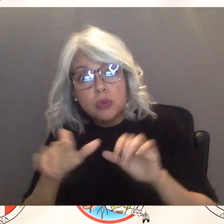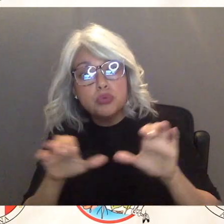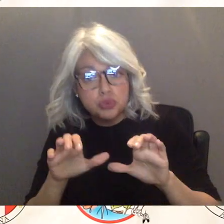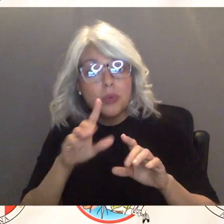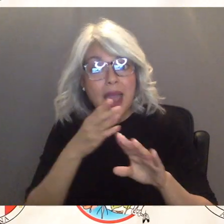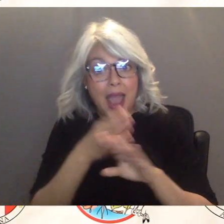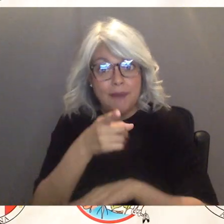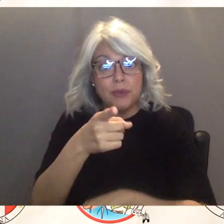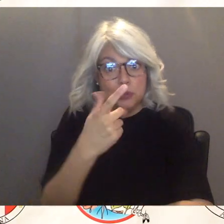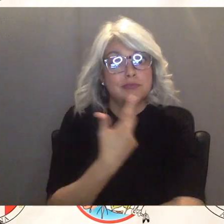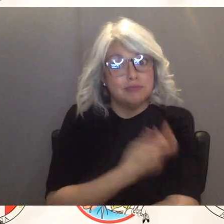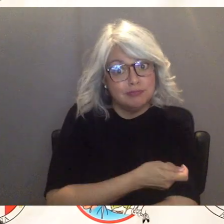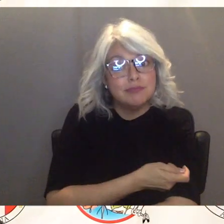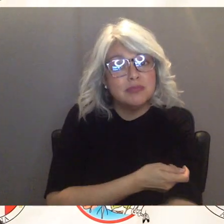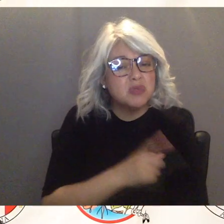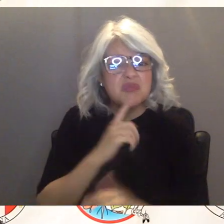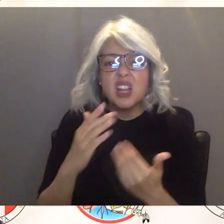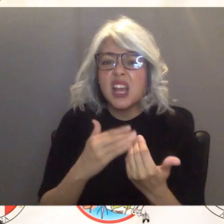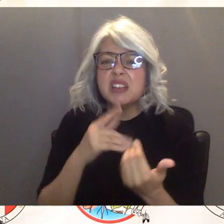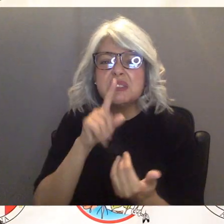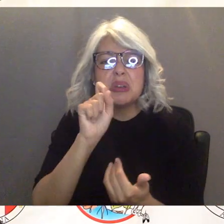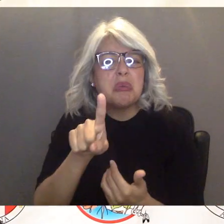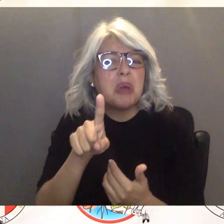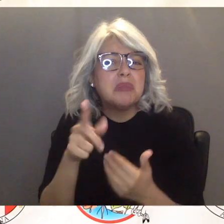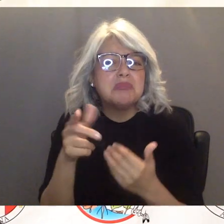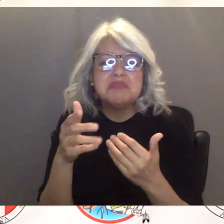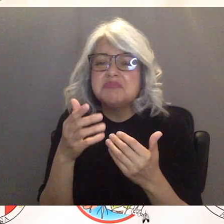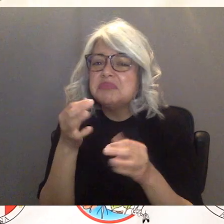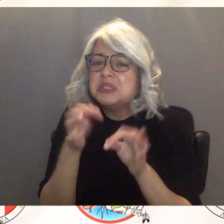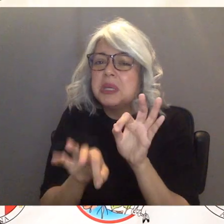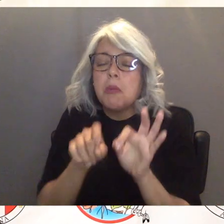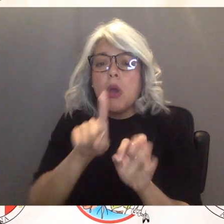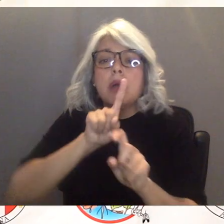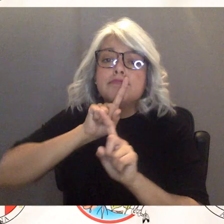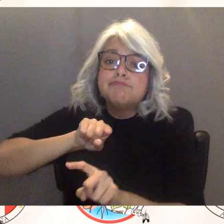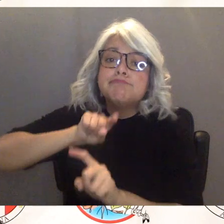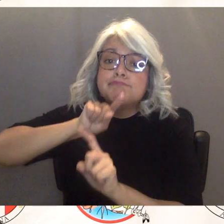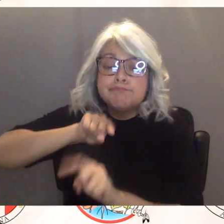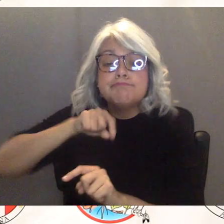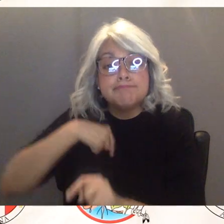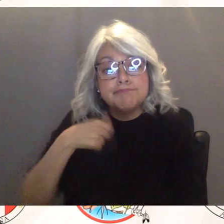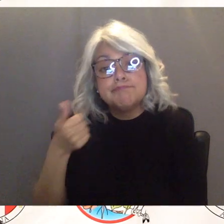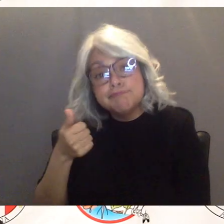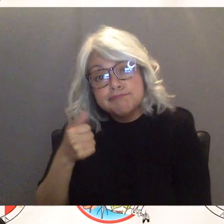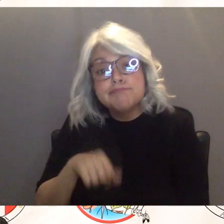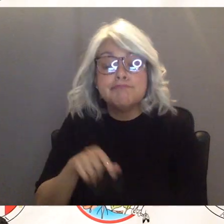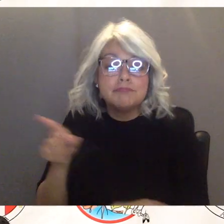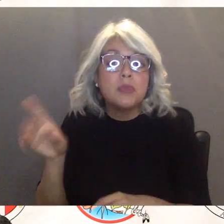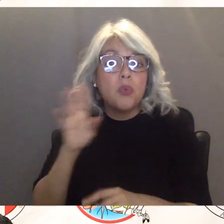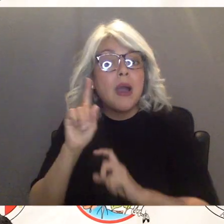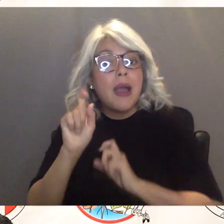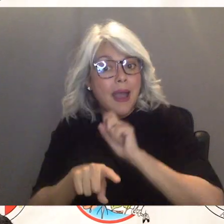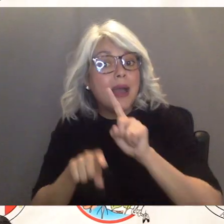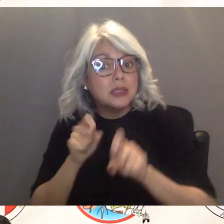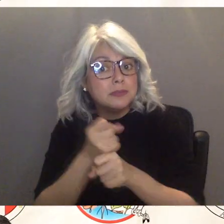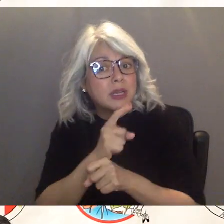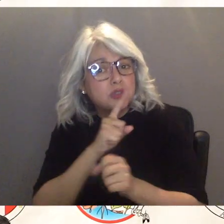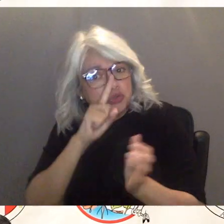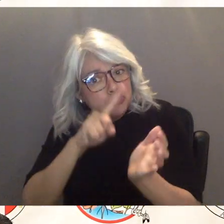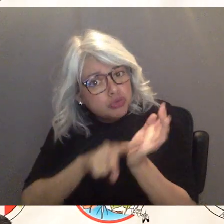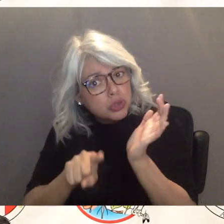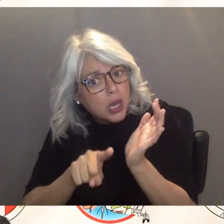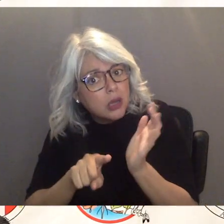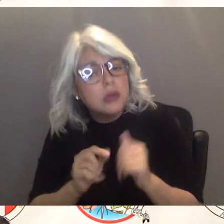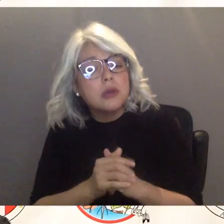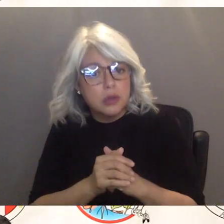very simple series of questions that that you're asked to to to respond to um and you know they just